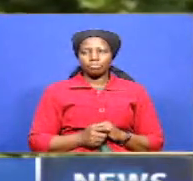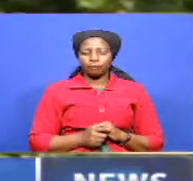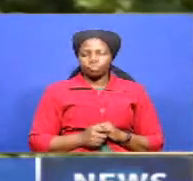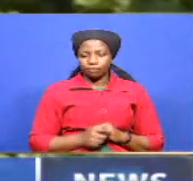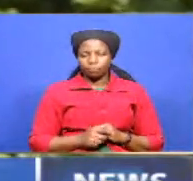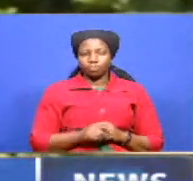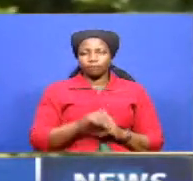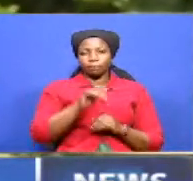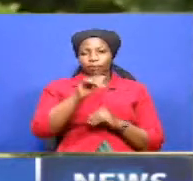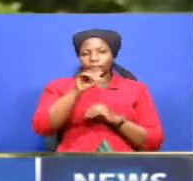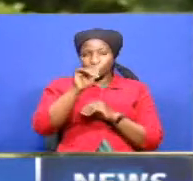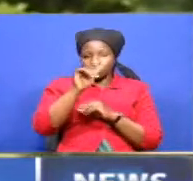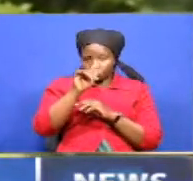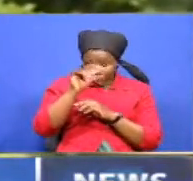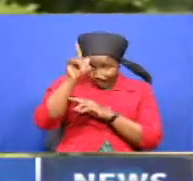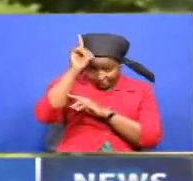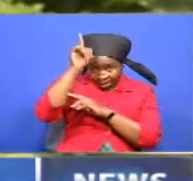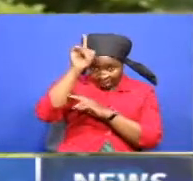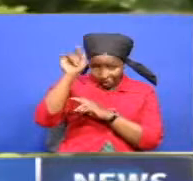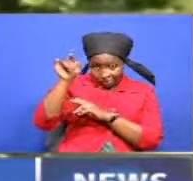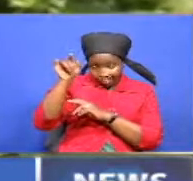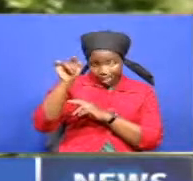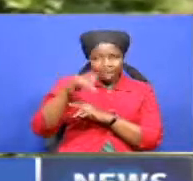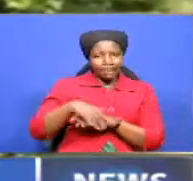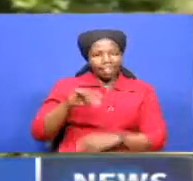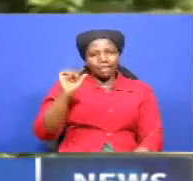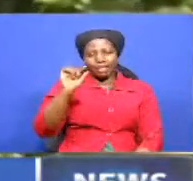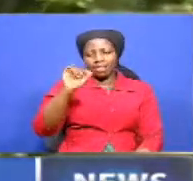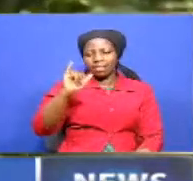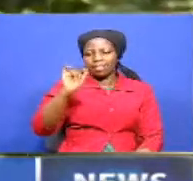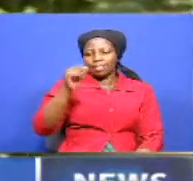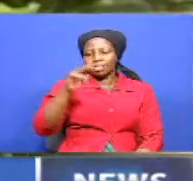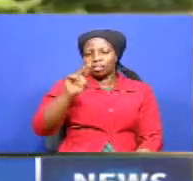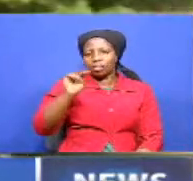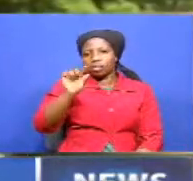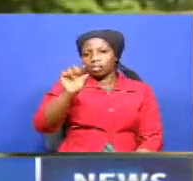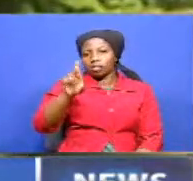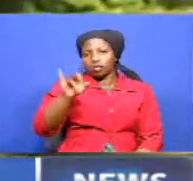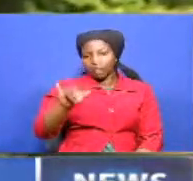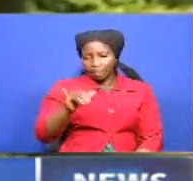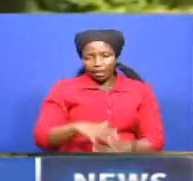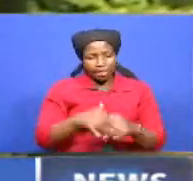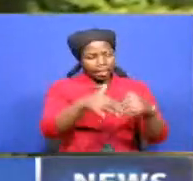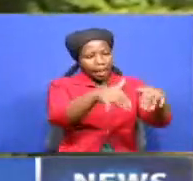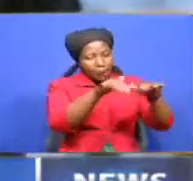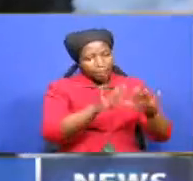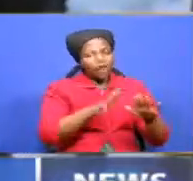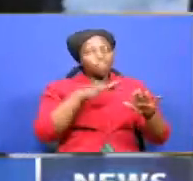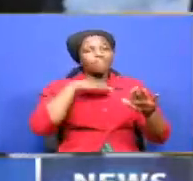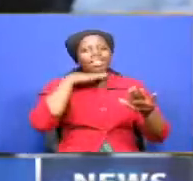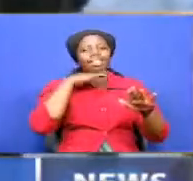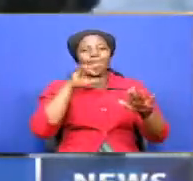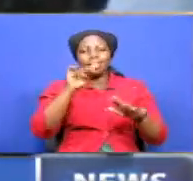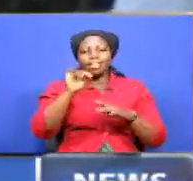Ryani village in Komaiko, Gidongori, the burial of the late Stanley Ndishu,